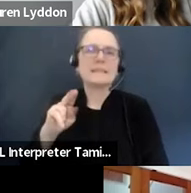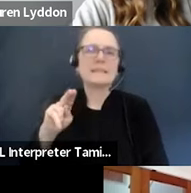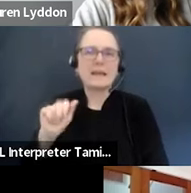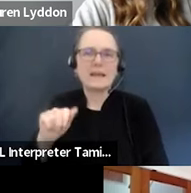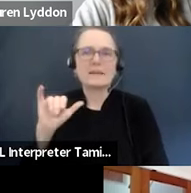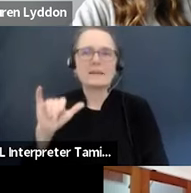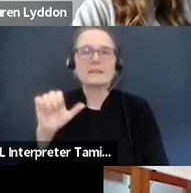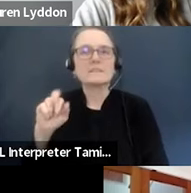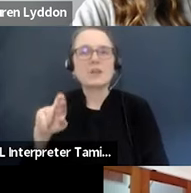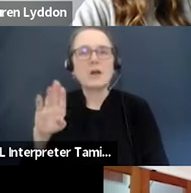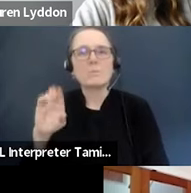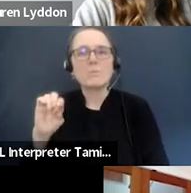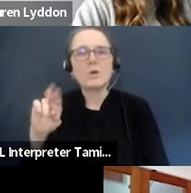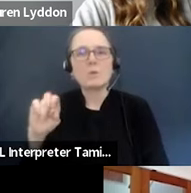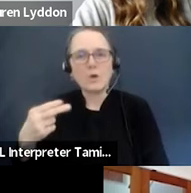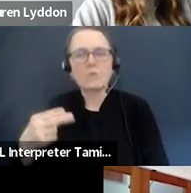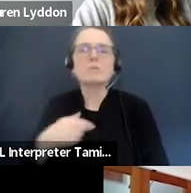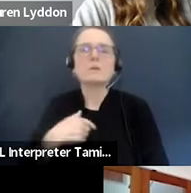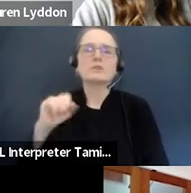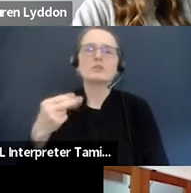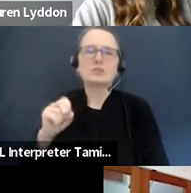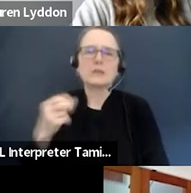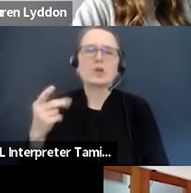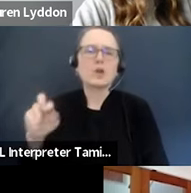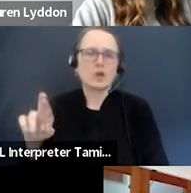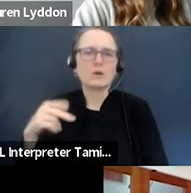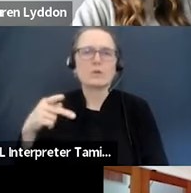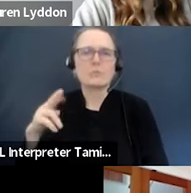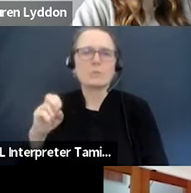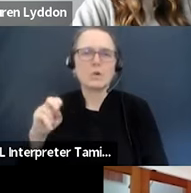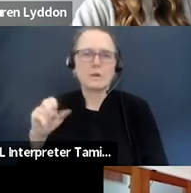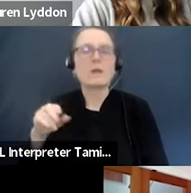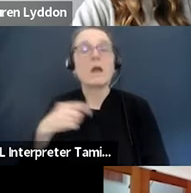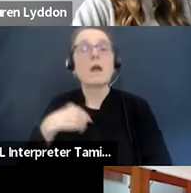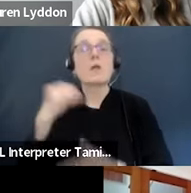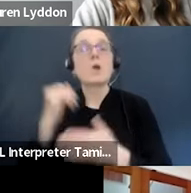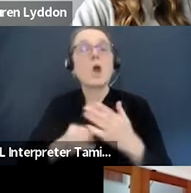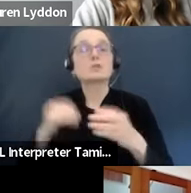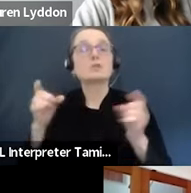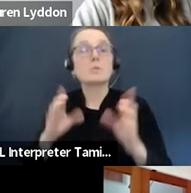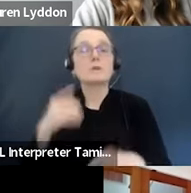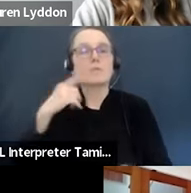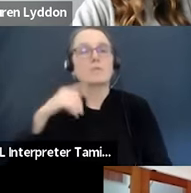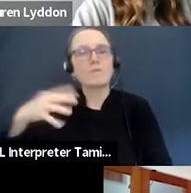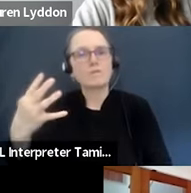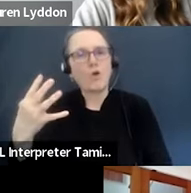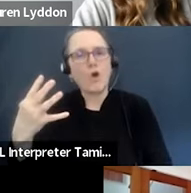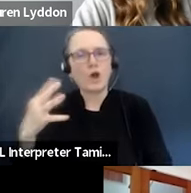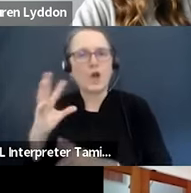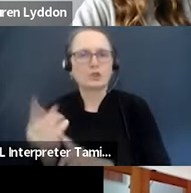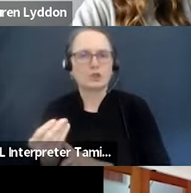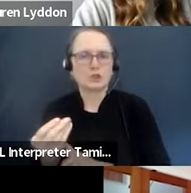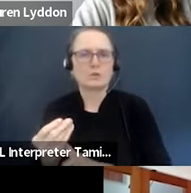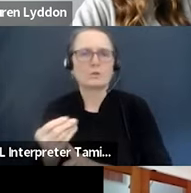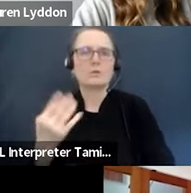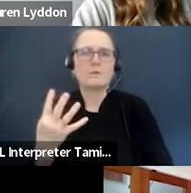use she, her pronouns. I am the arts program director for For Culture. I am a